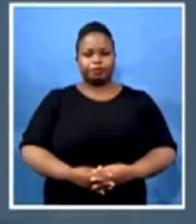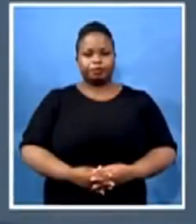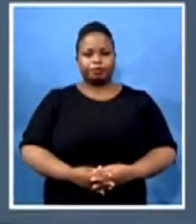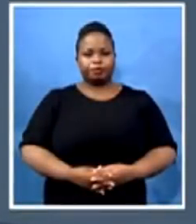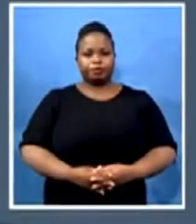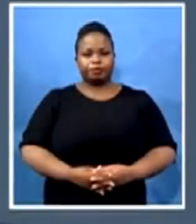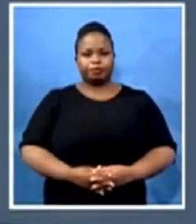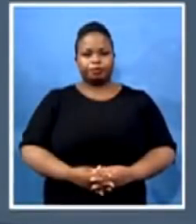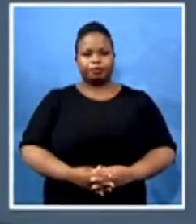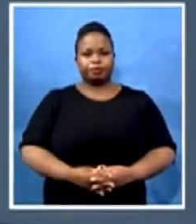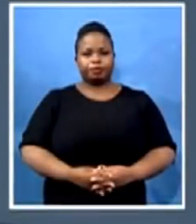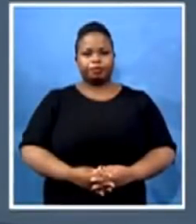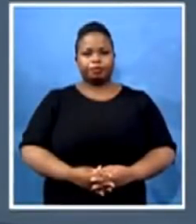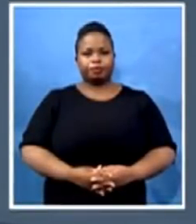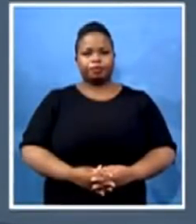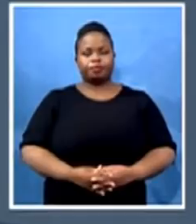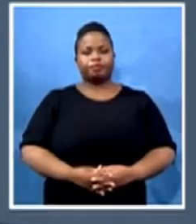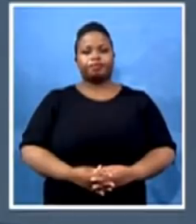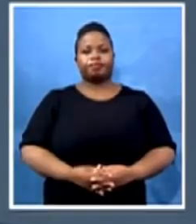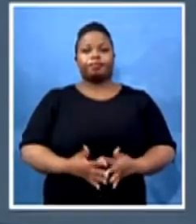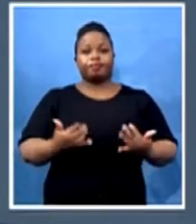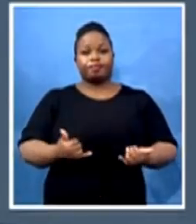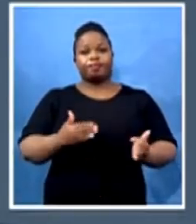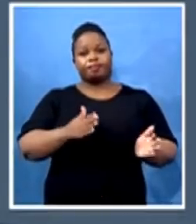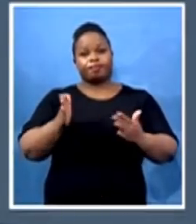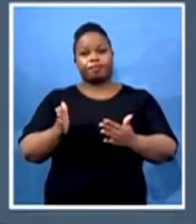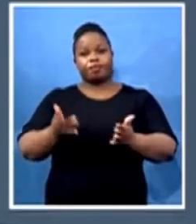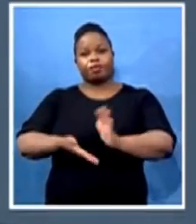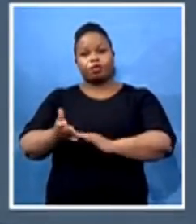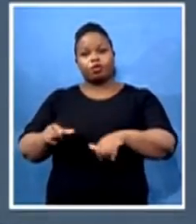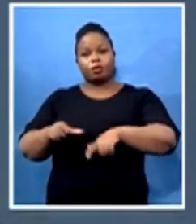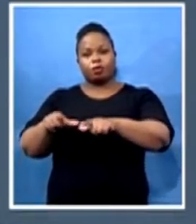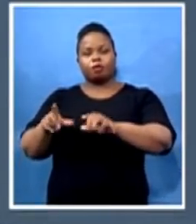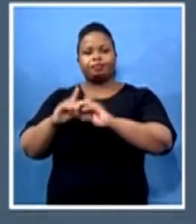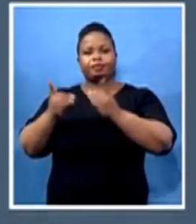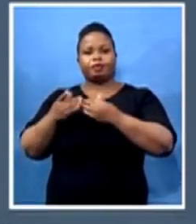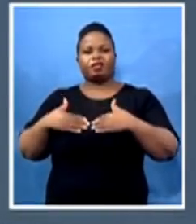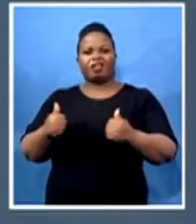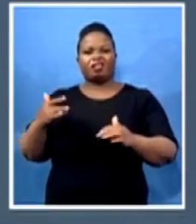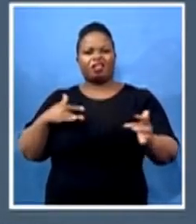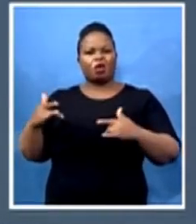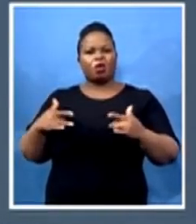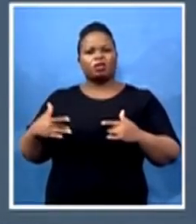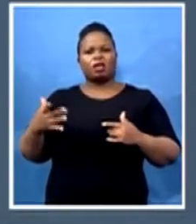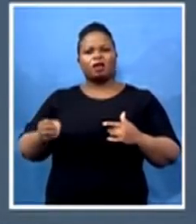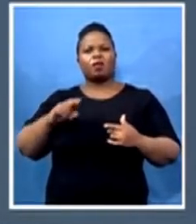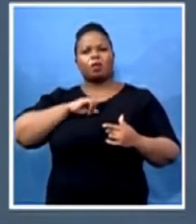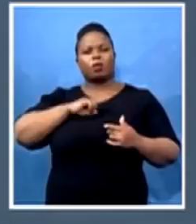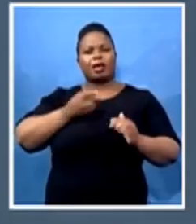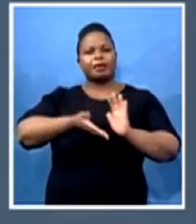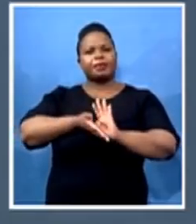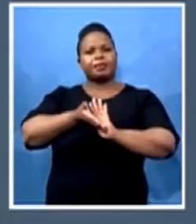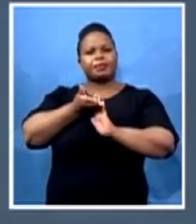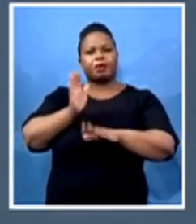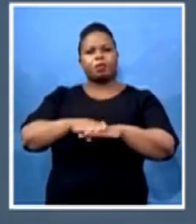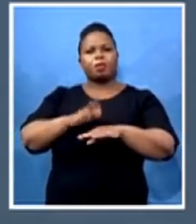I want to take you now to Limpopo, where the health department has raised concerns of the increase of community transmission of the novel coronavirus